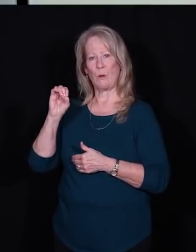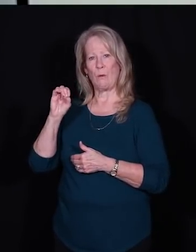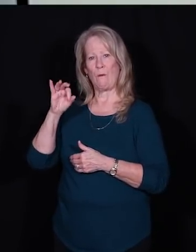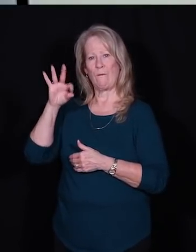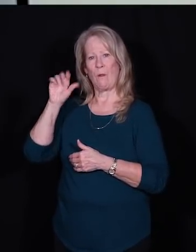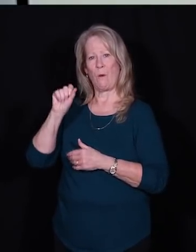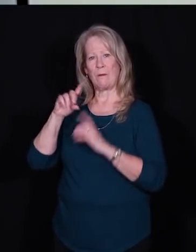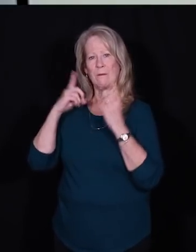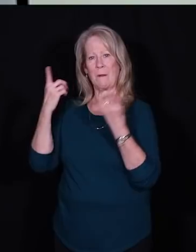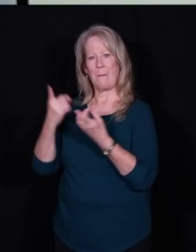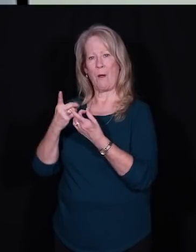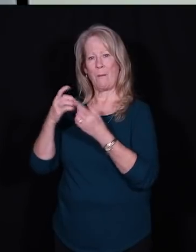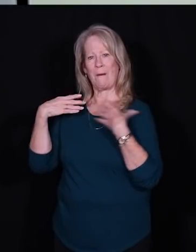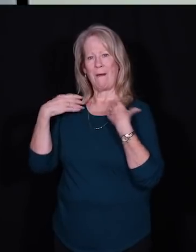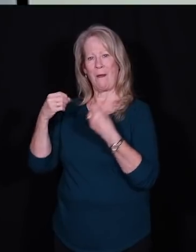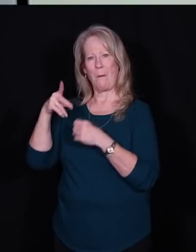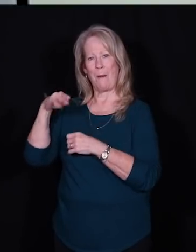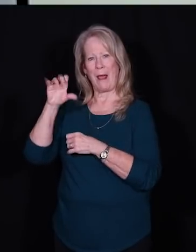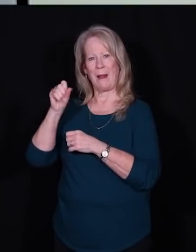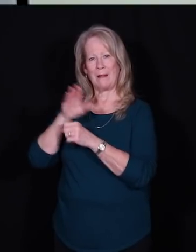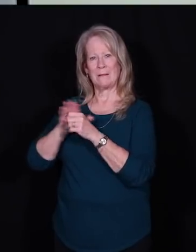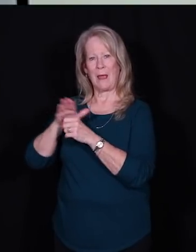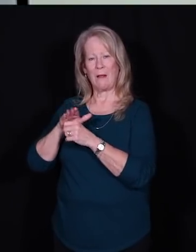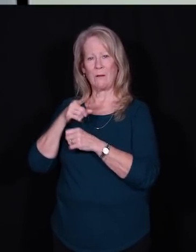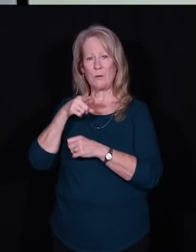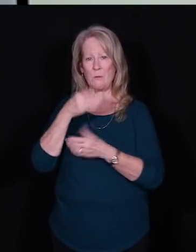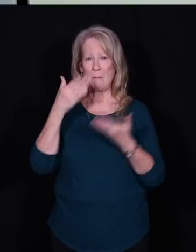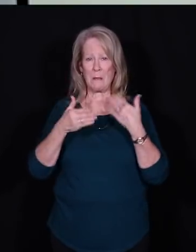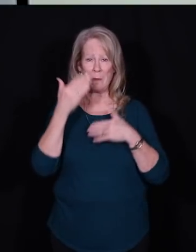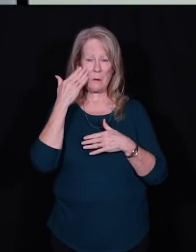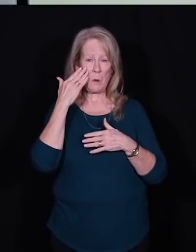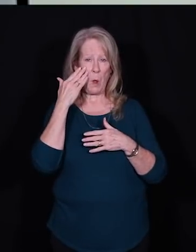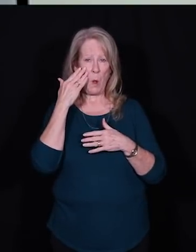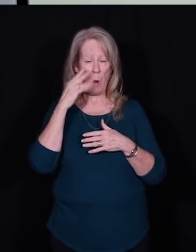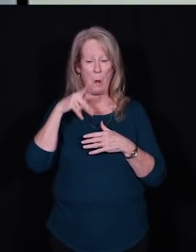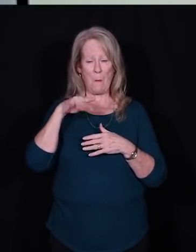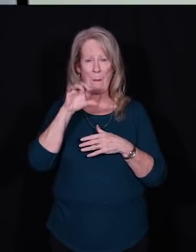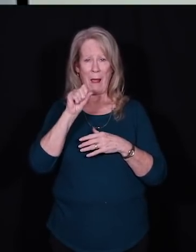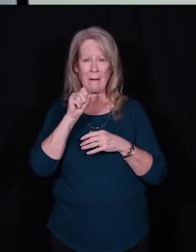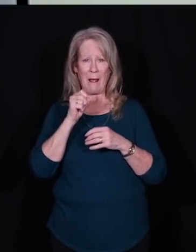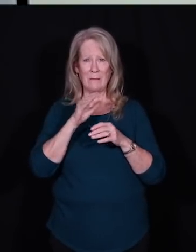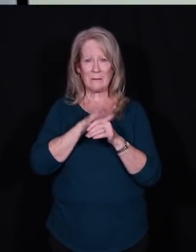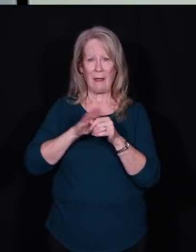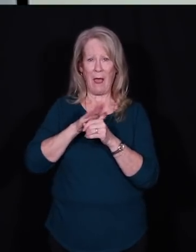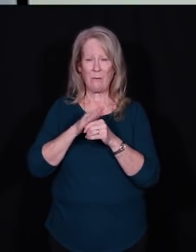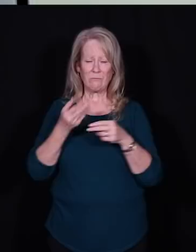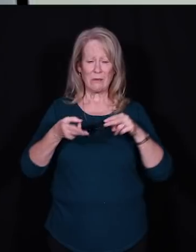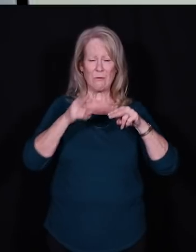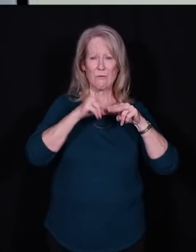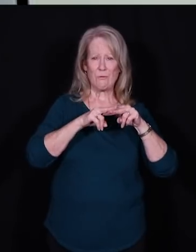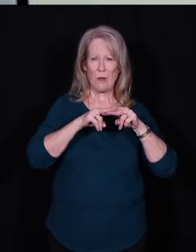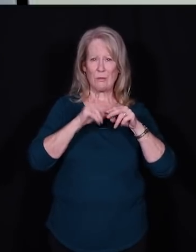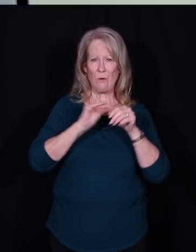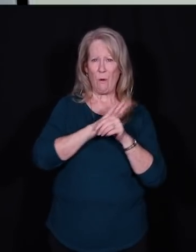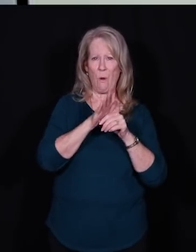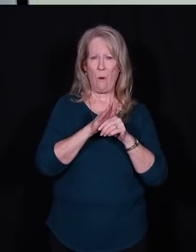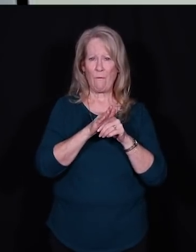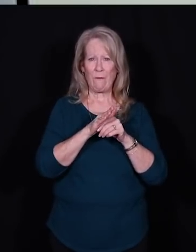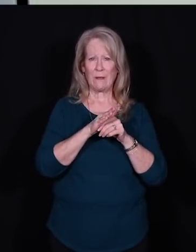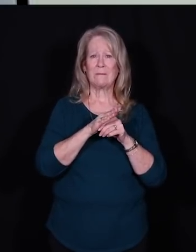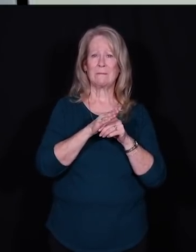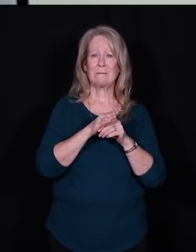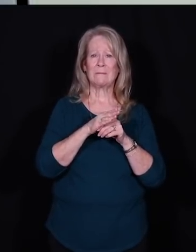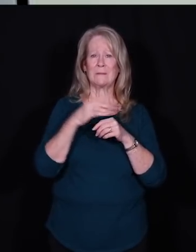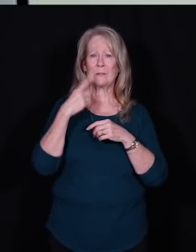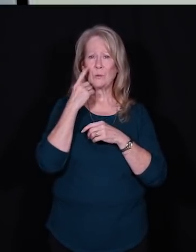County. As you probably know, Pinellas County has been experiencing an increase in COVID-19 cases and hospitalizations in recent